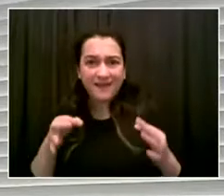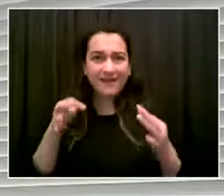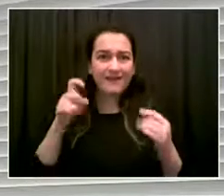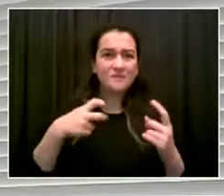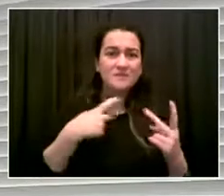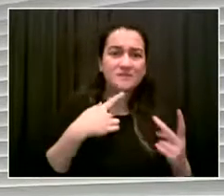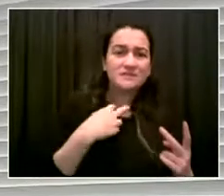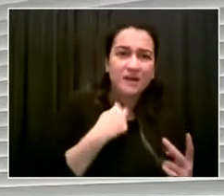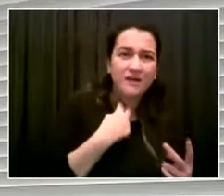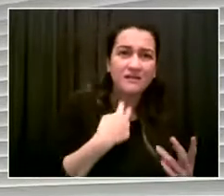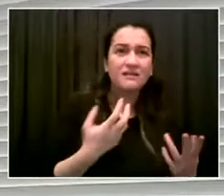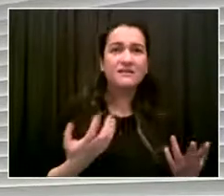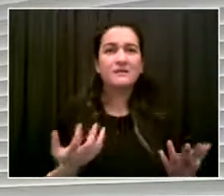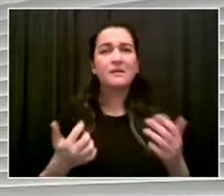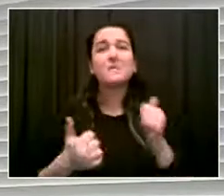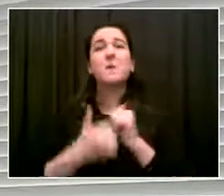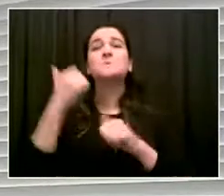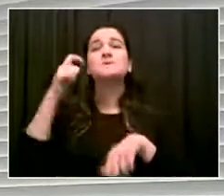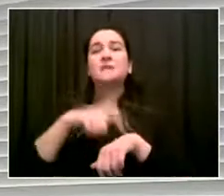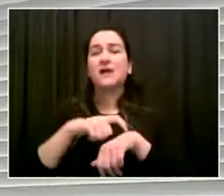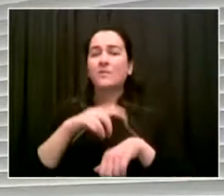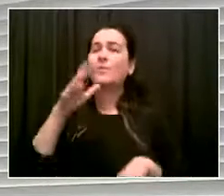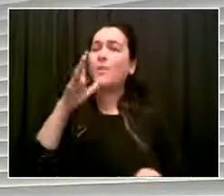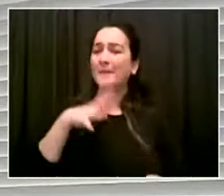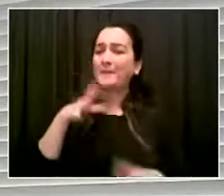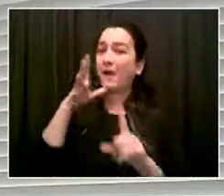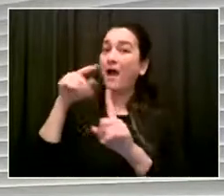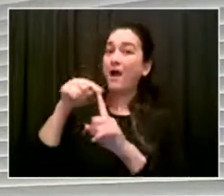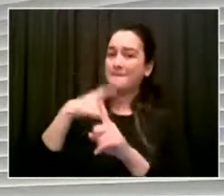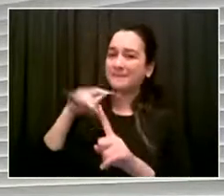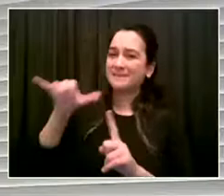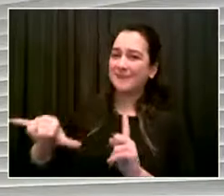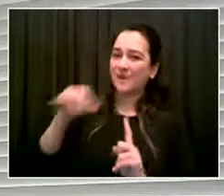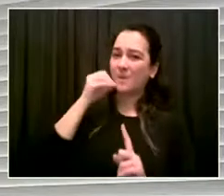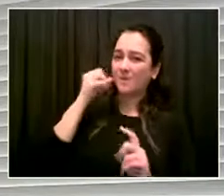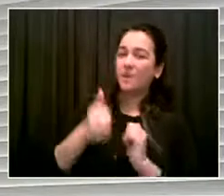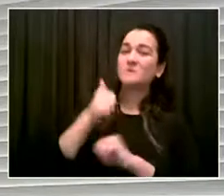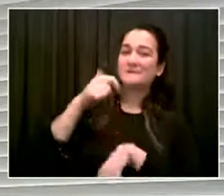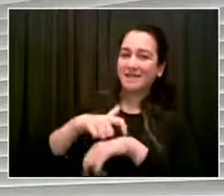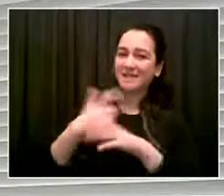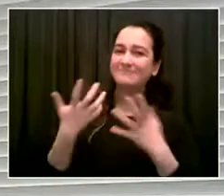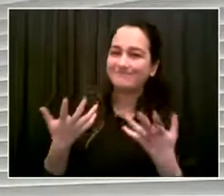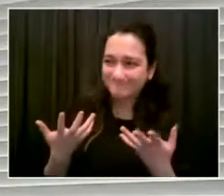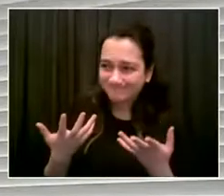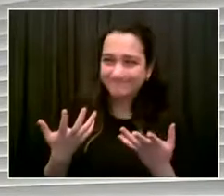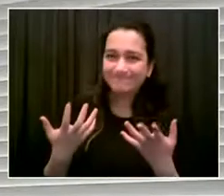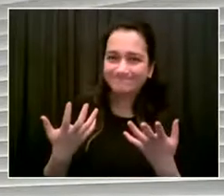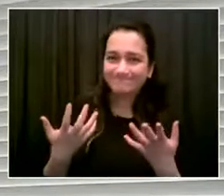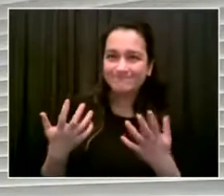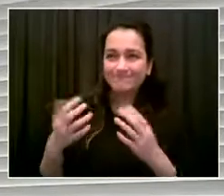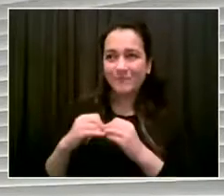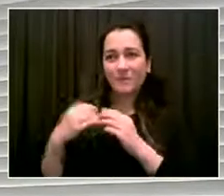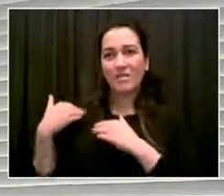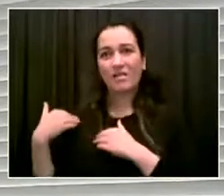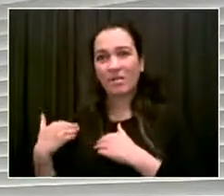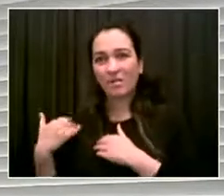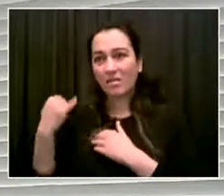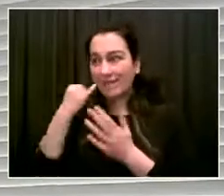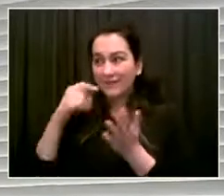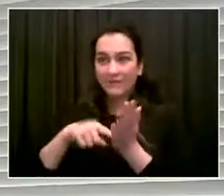struggle to find child care from five years down to three years which is a big help and two big steps in the right directions.